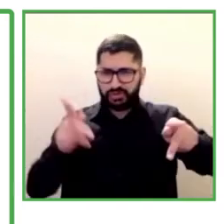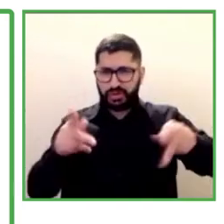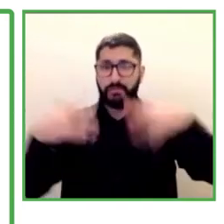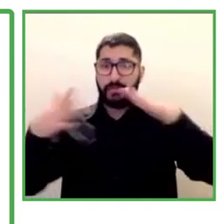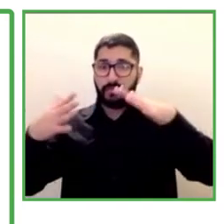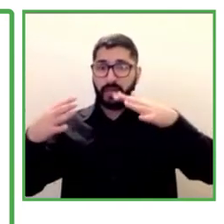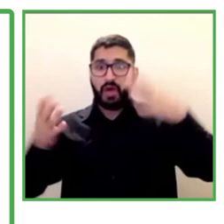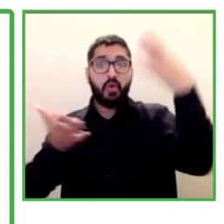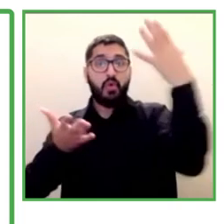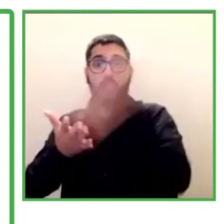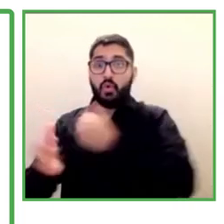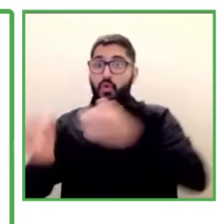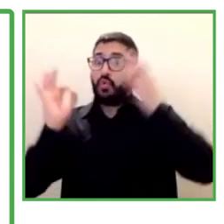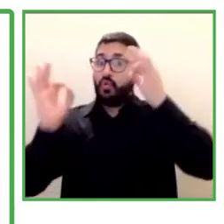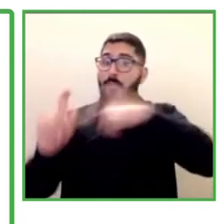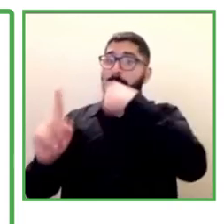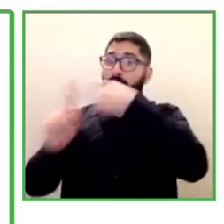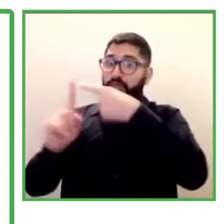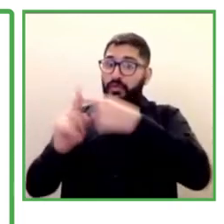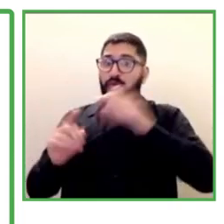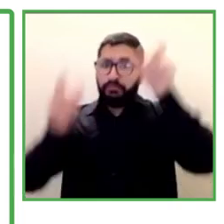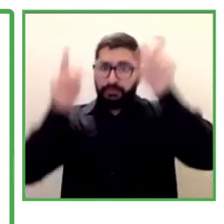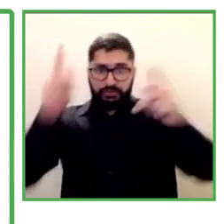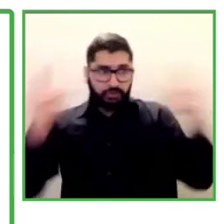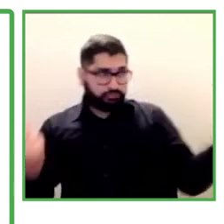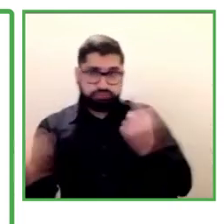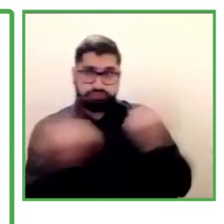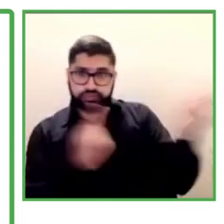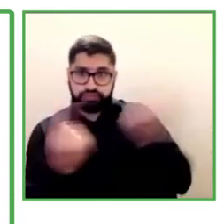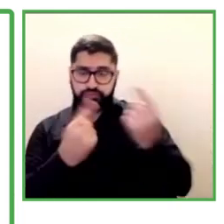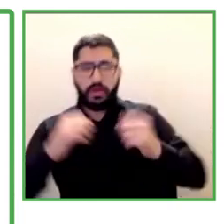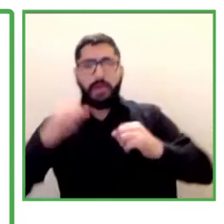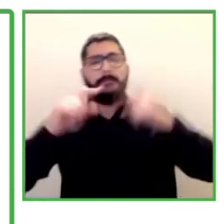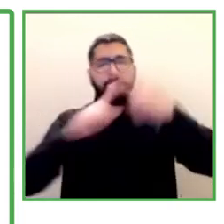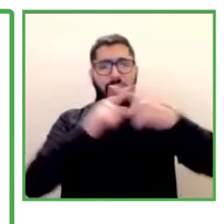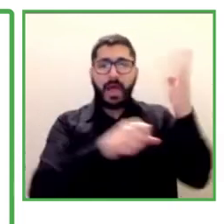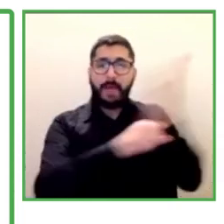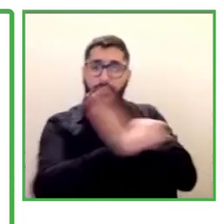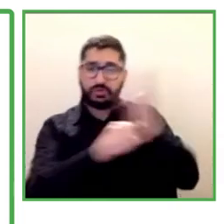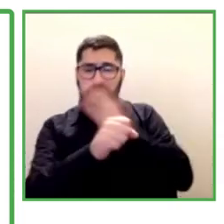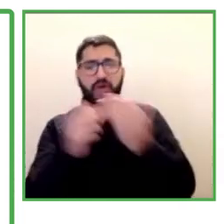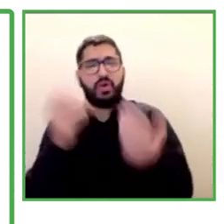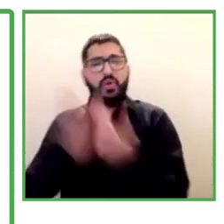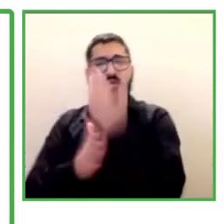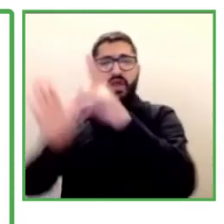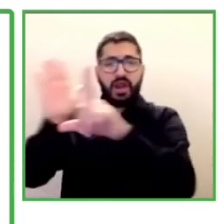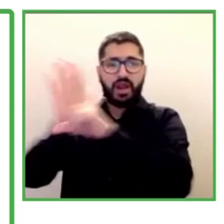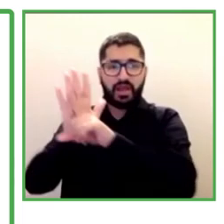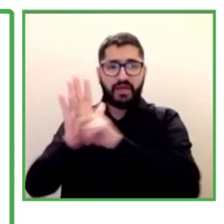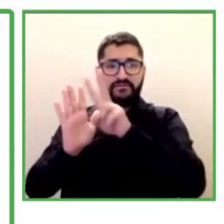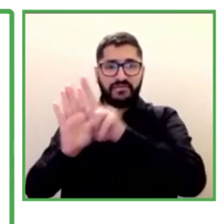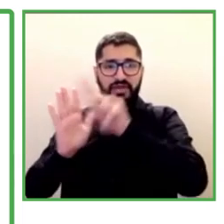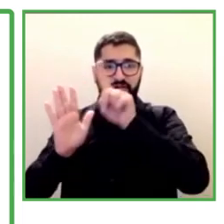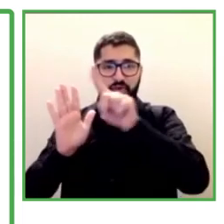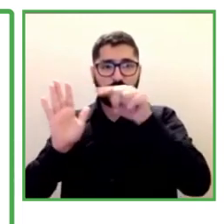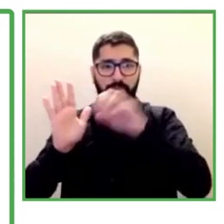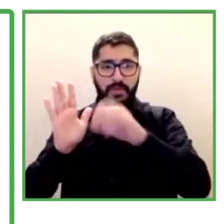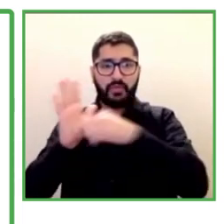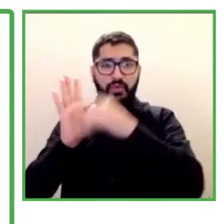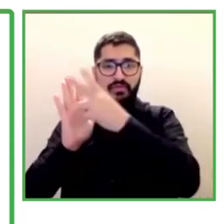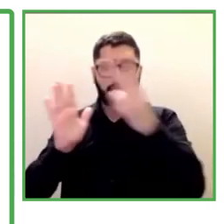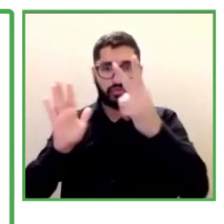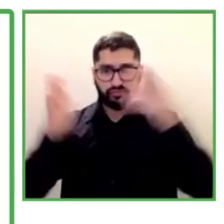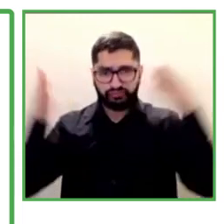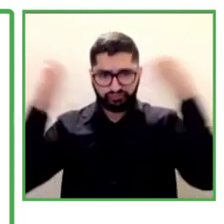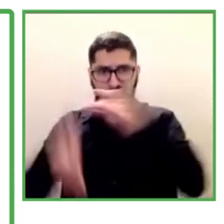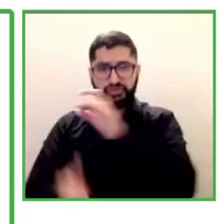and badly for the users and for the companies as well. According to the new law, 16,744, they